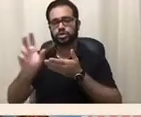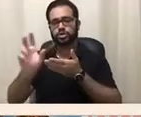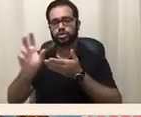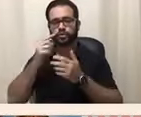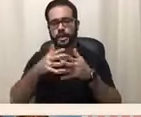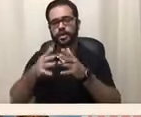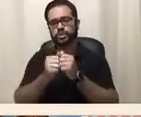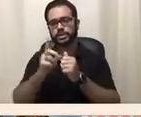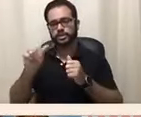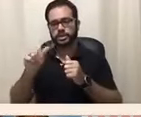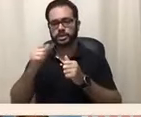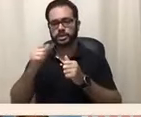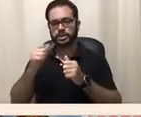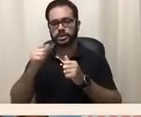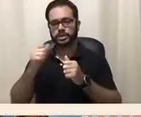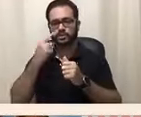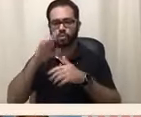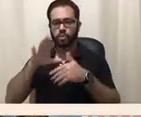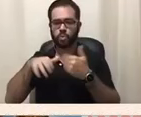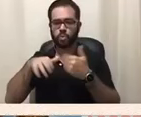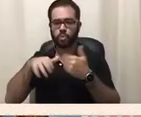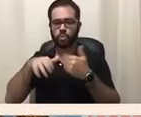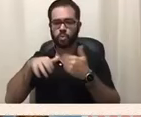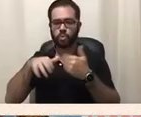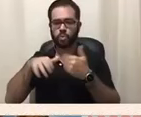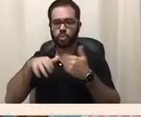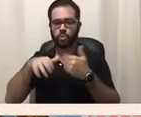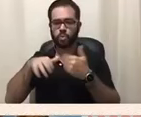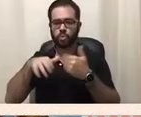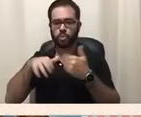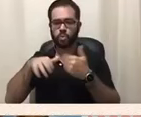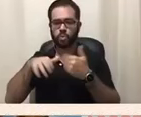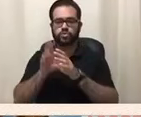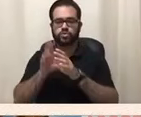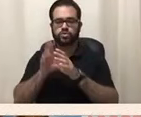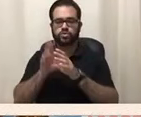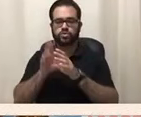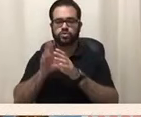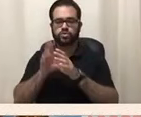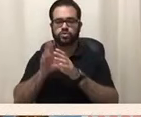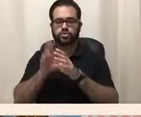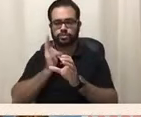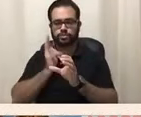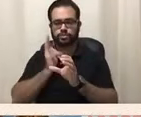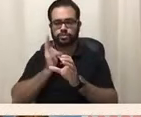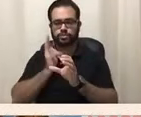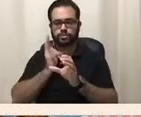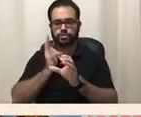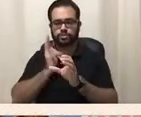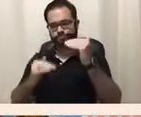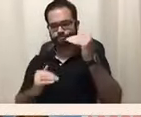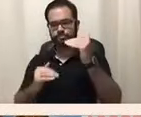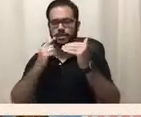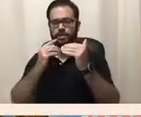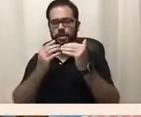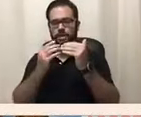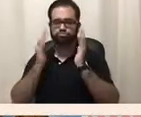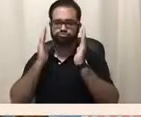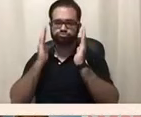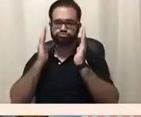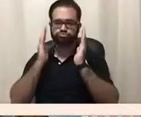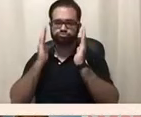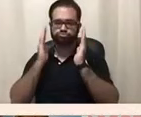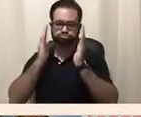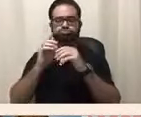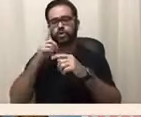participation gap by raising disability awareness through programs and information As president of law,